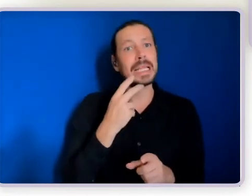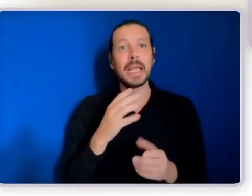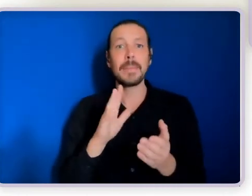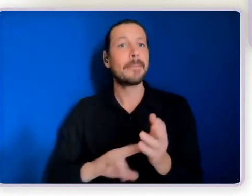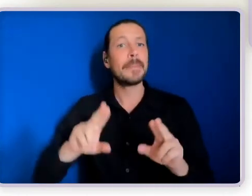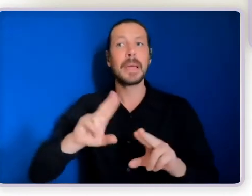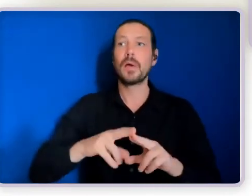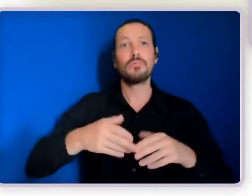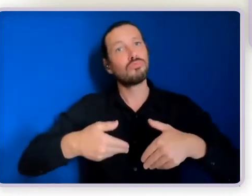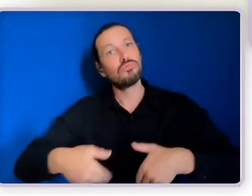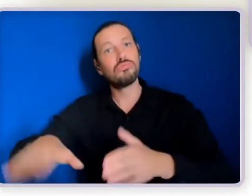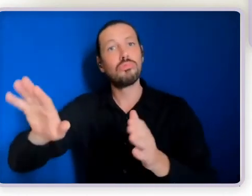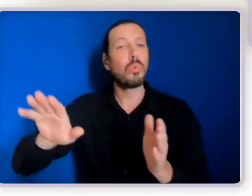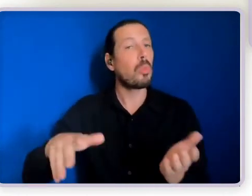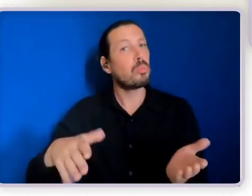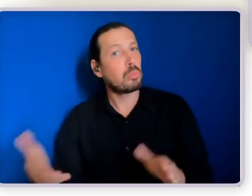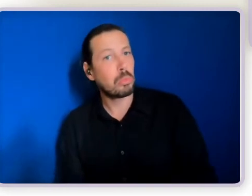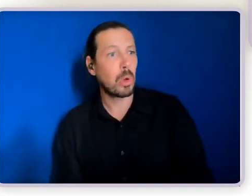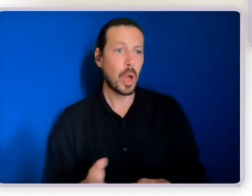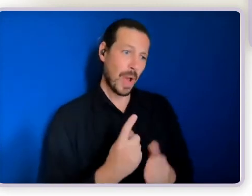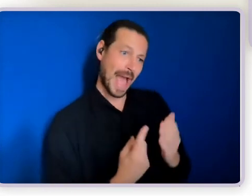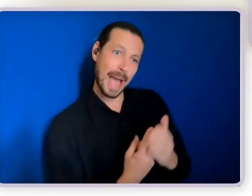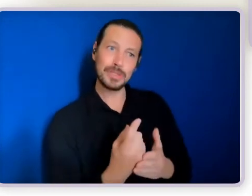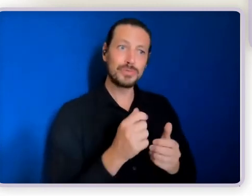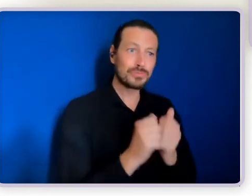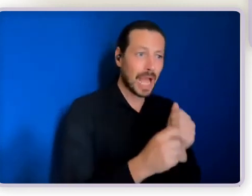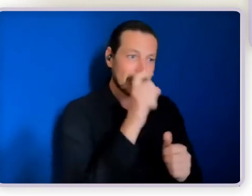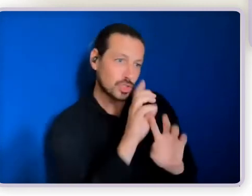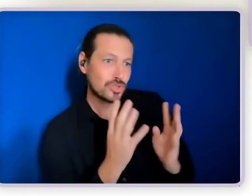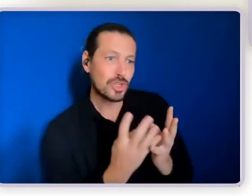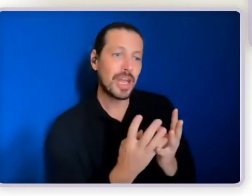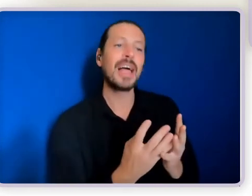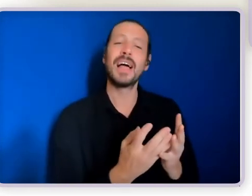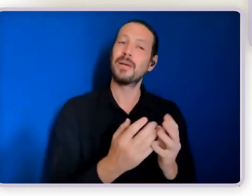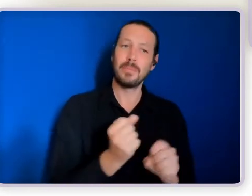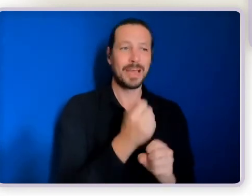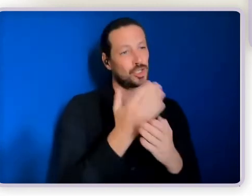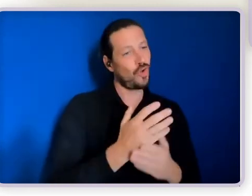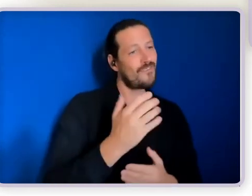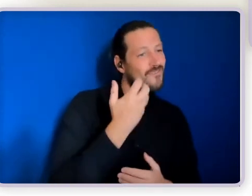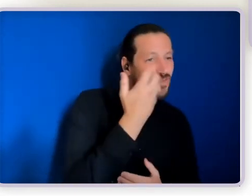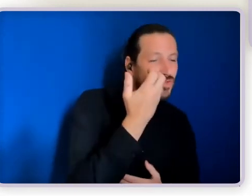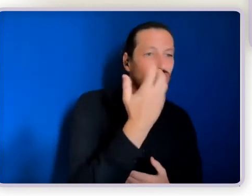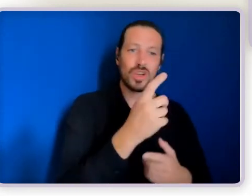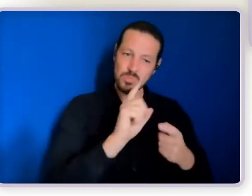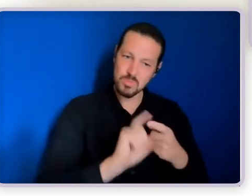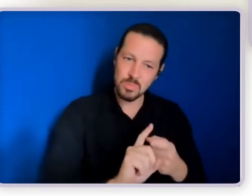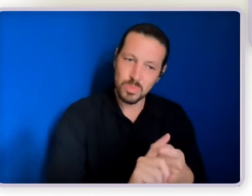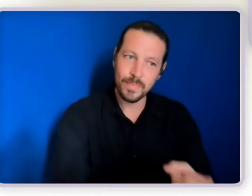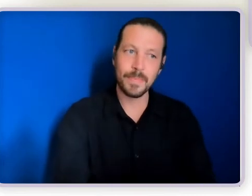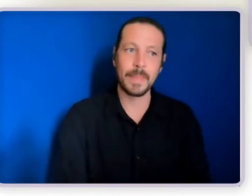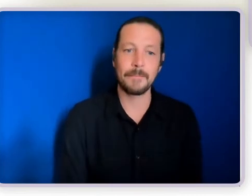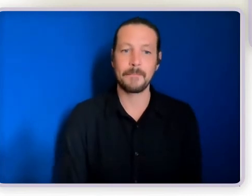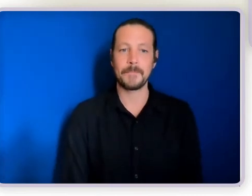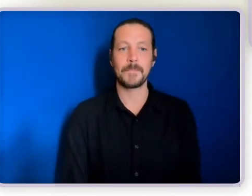and the emergence then of the safeguard for that future you know for the future of an individual with an intellectual